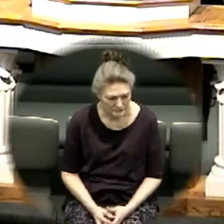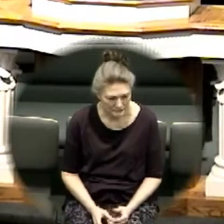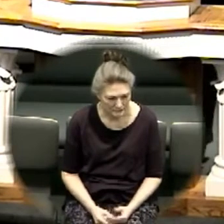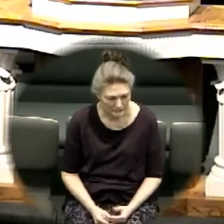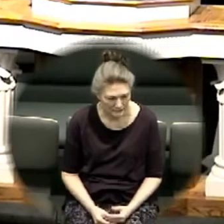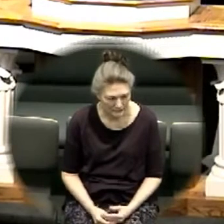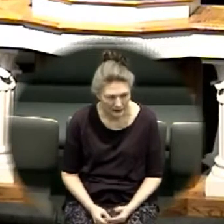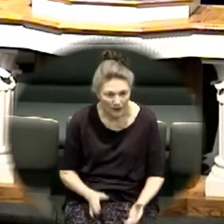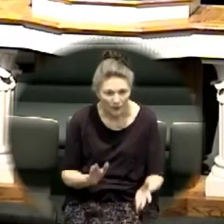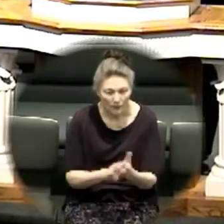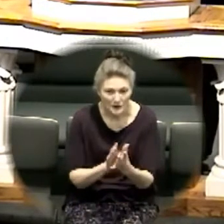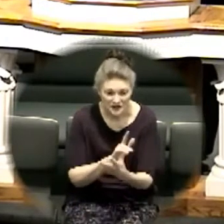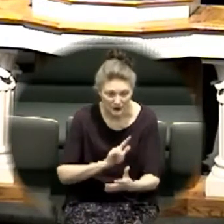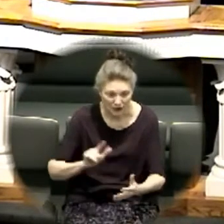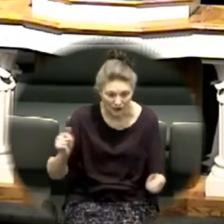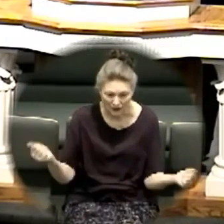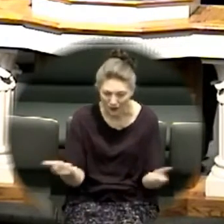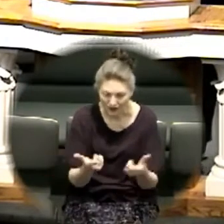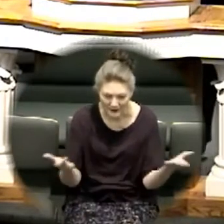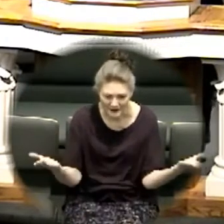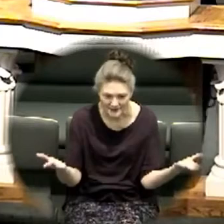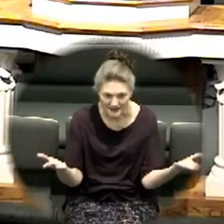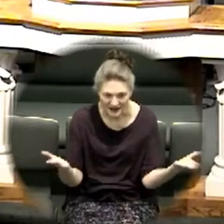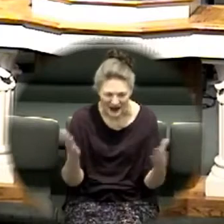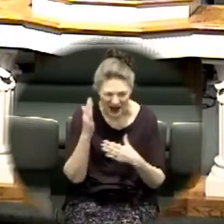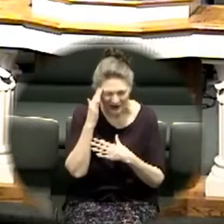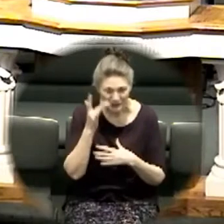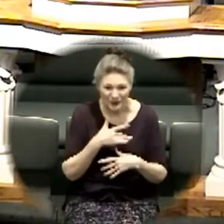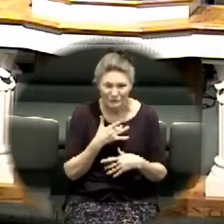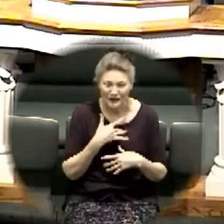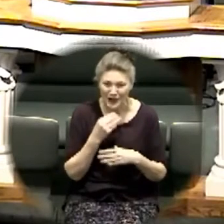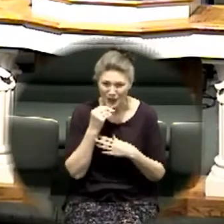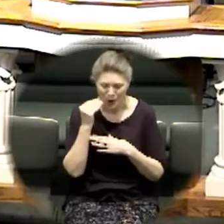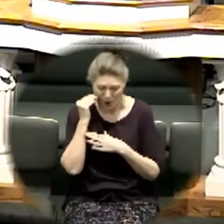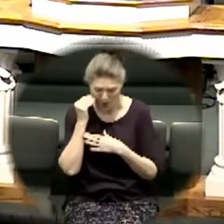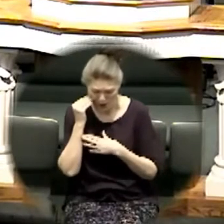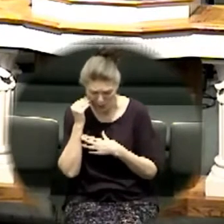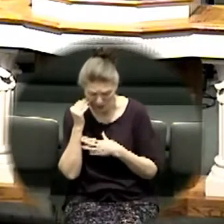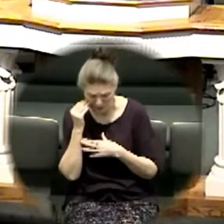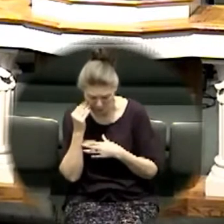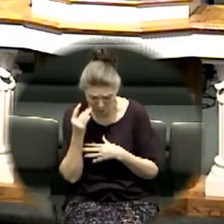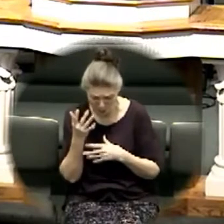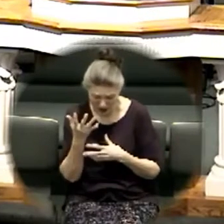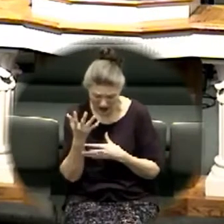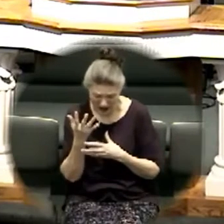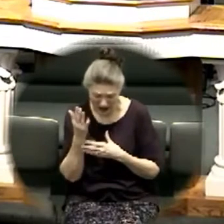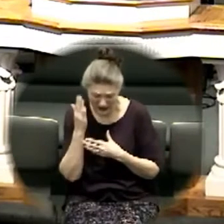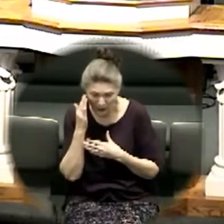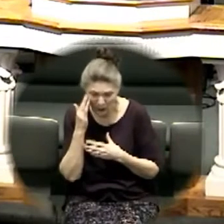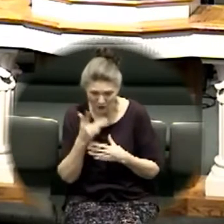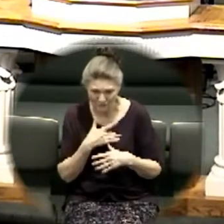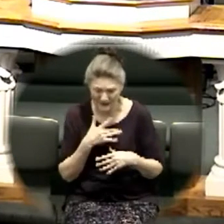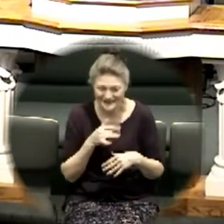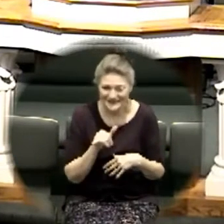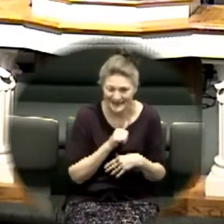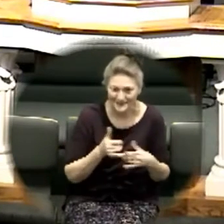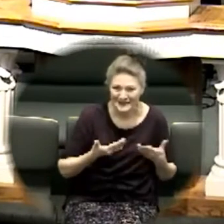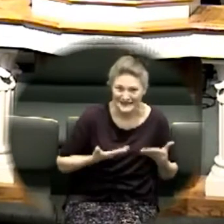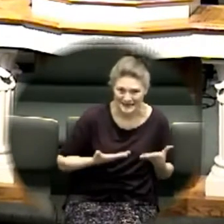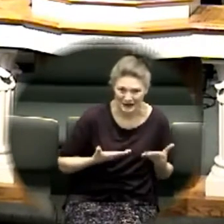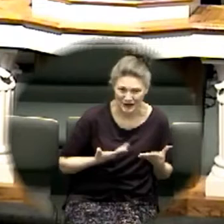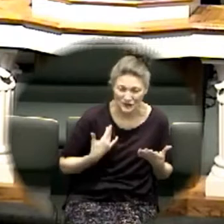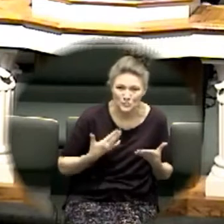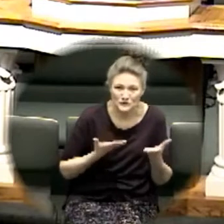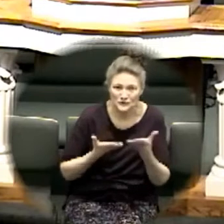well praise the lord everybody i know you're feeling at home what we're feeling here because we serve a god that transcends all right